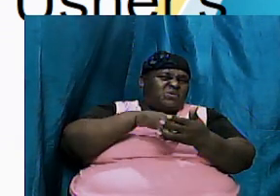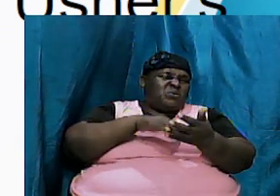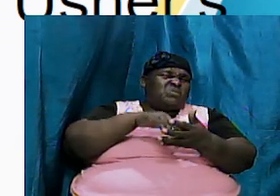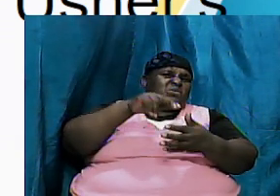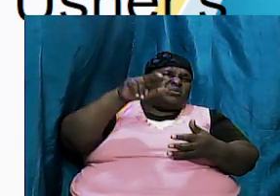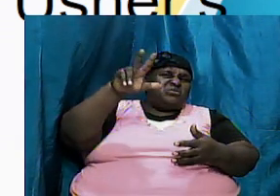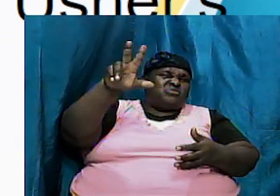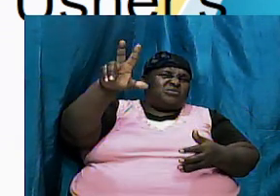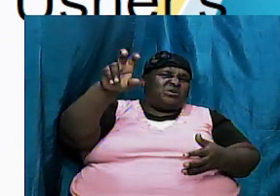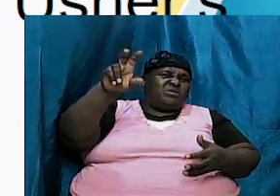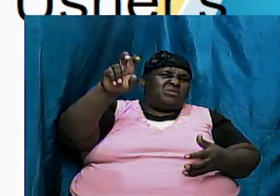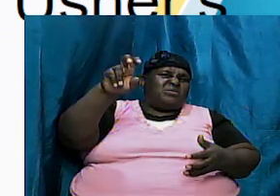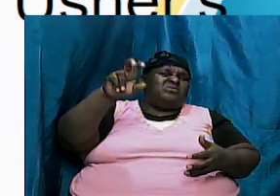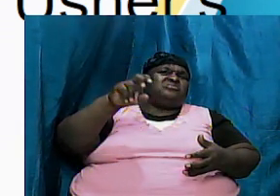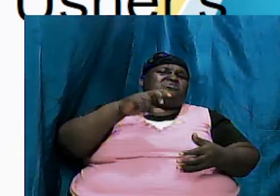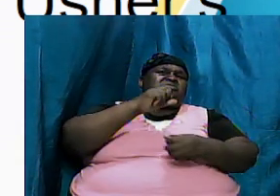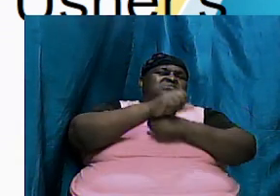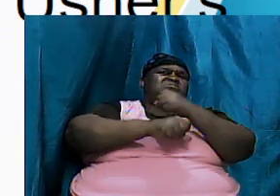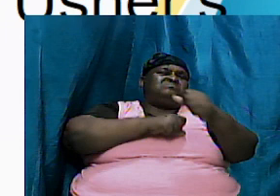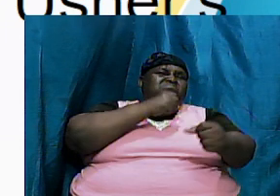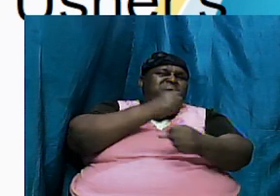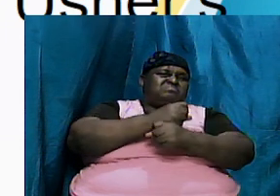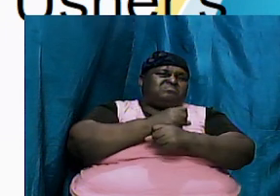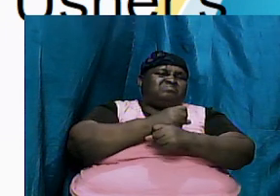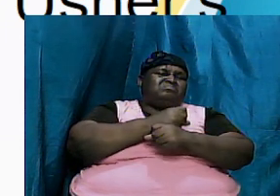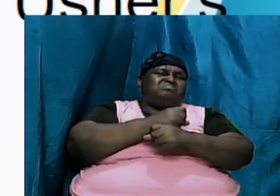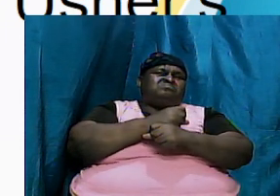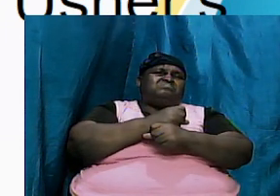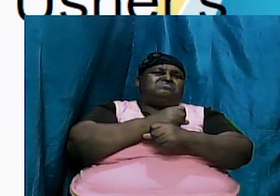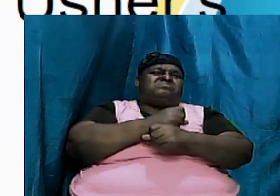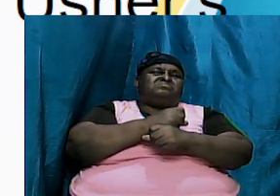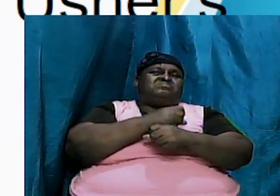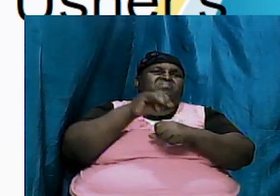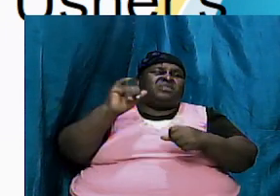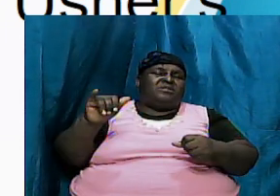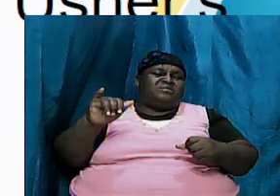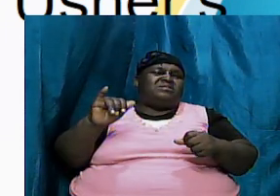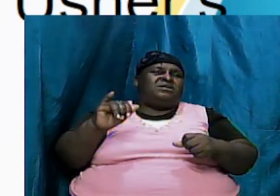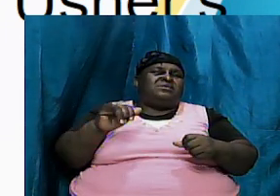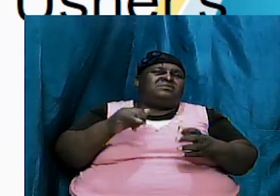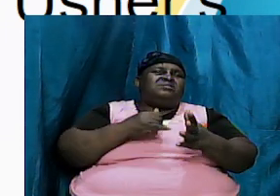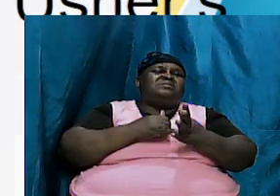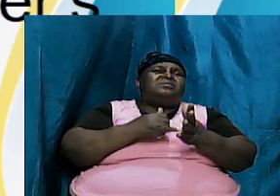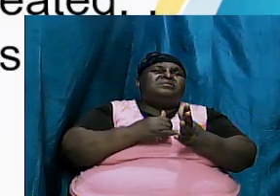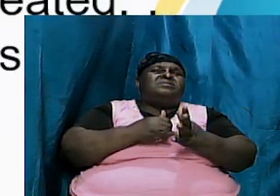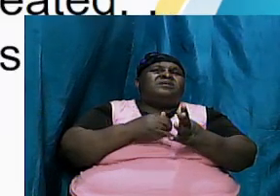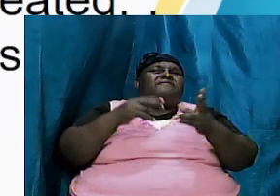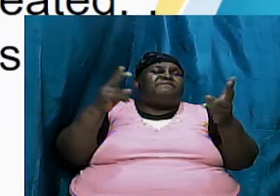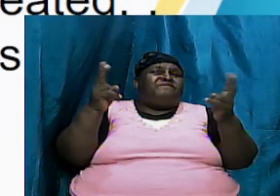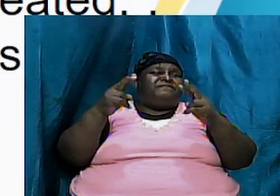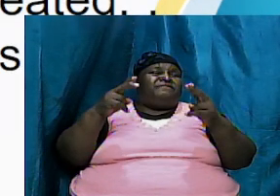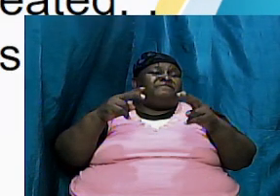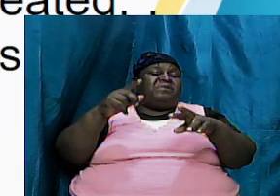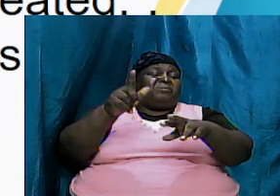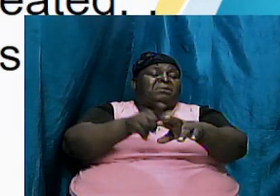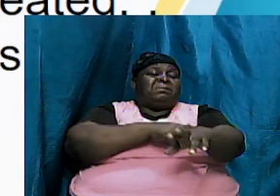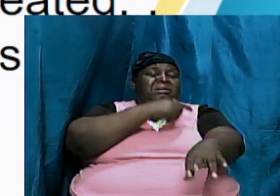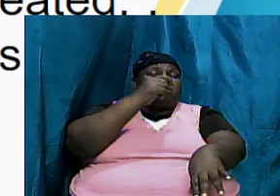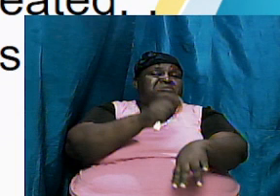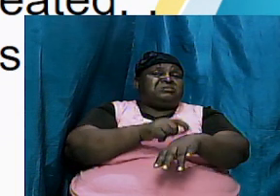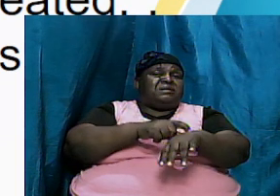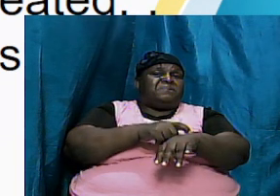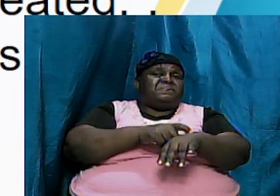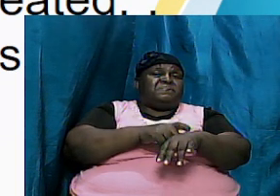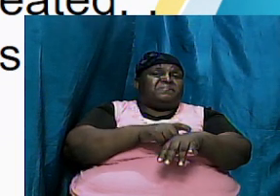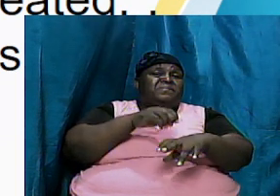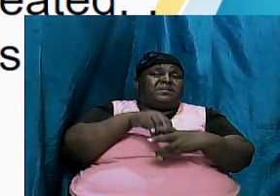2315 years yes and so that is that is a very long time in